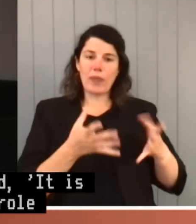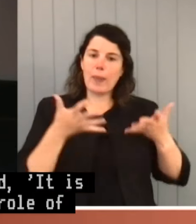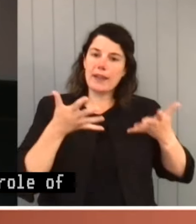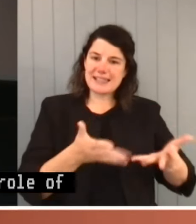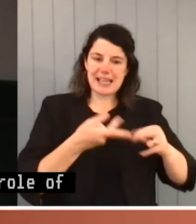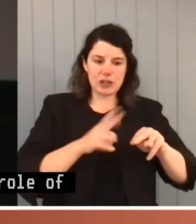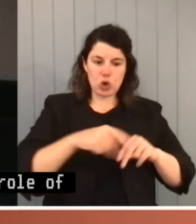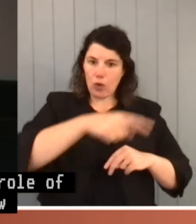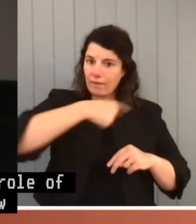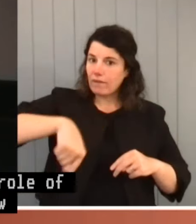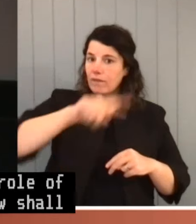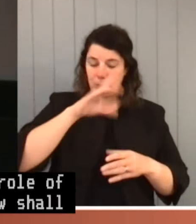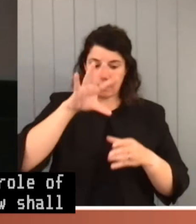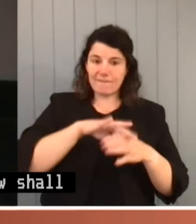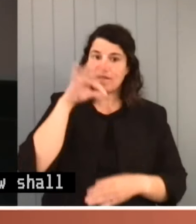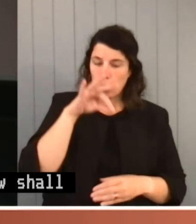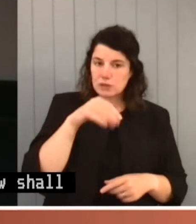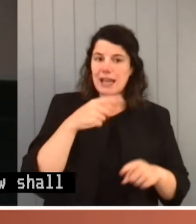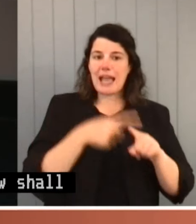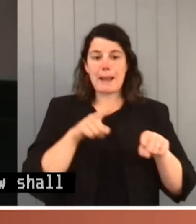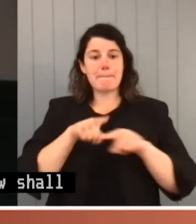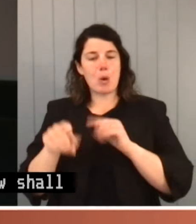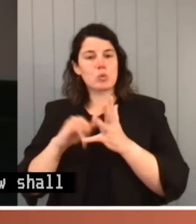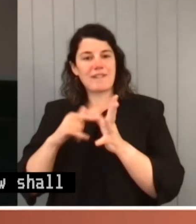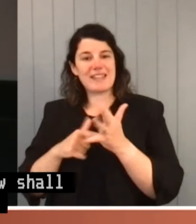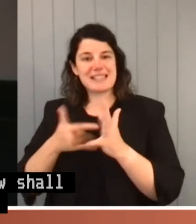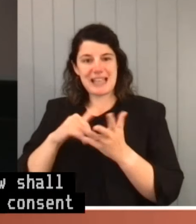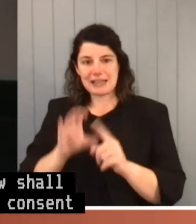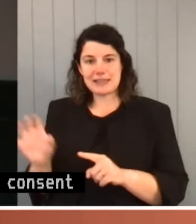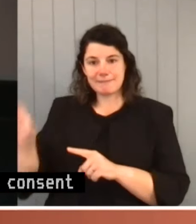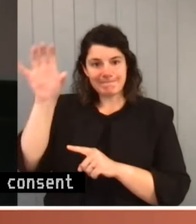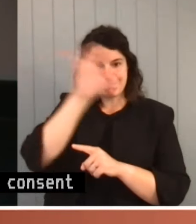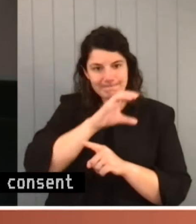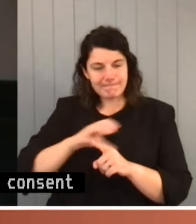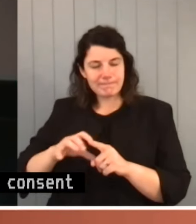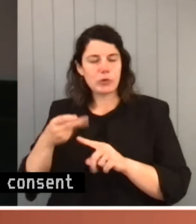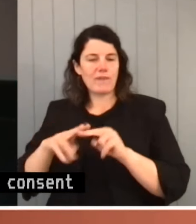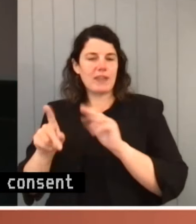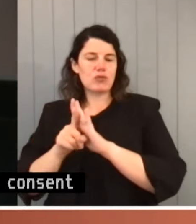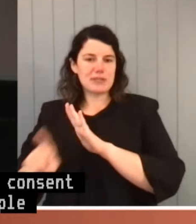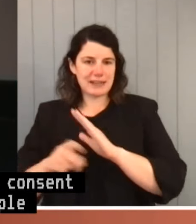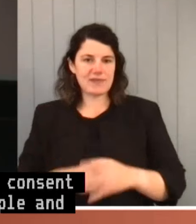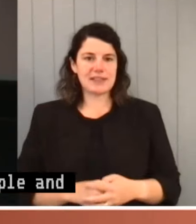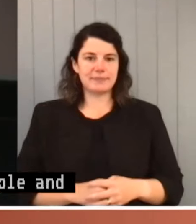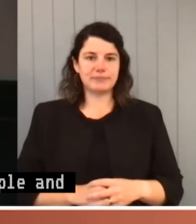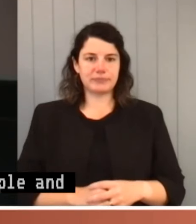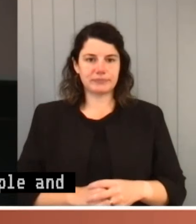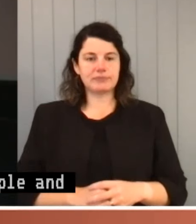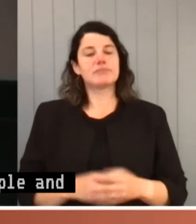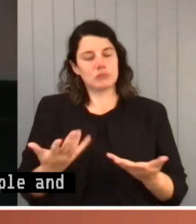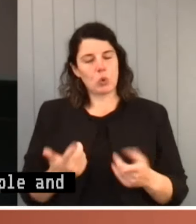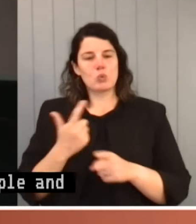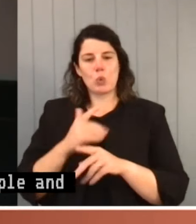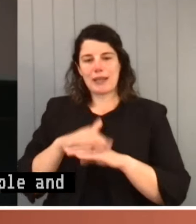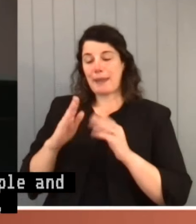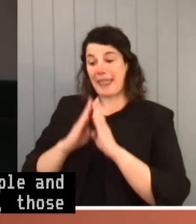of the people and also a majority of the states, those speaking by their representatives, referring respectively to the House of Representatives and the